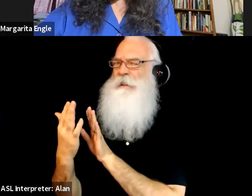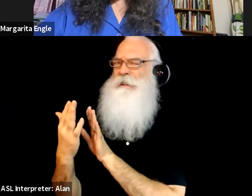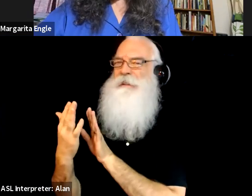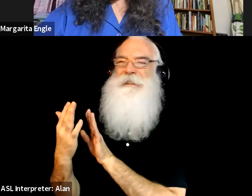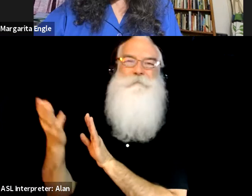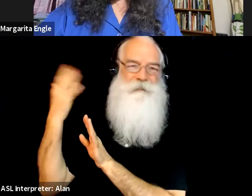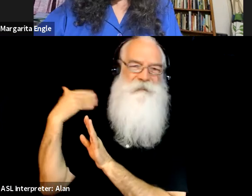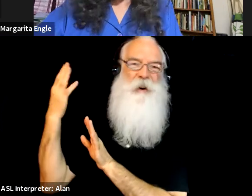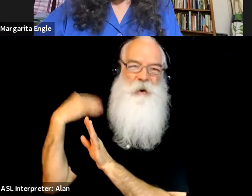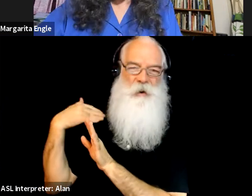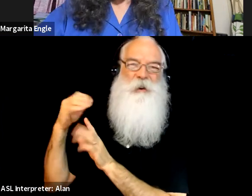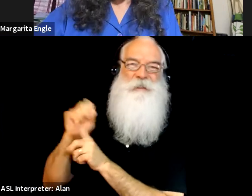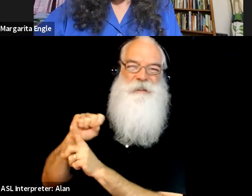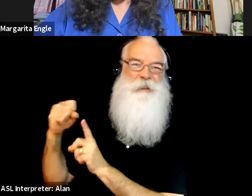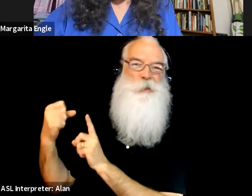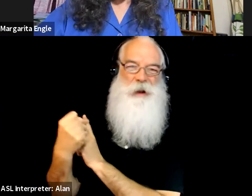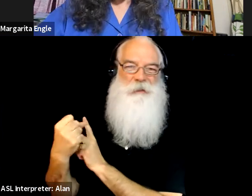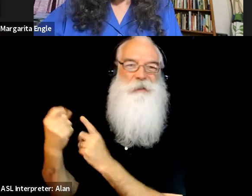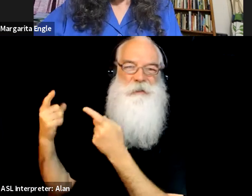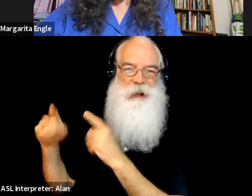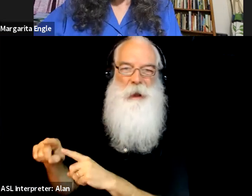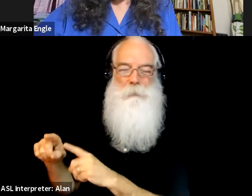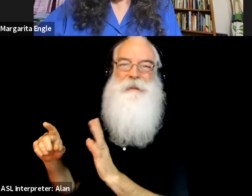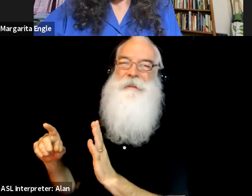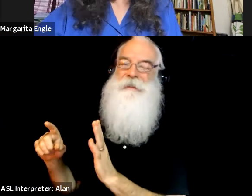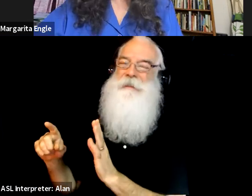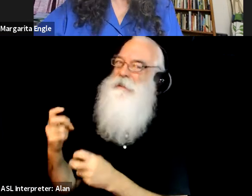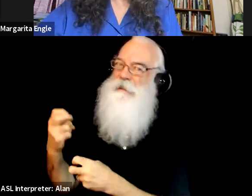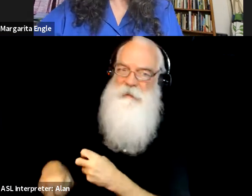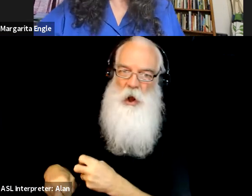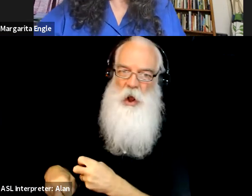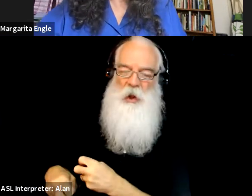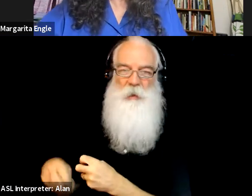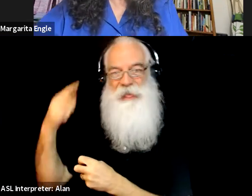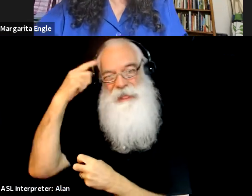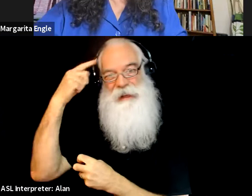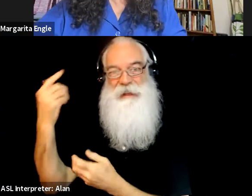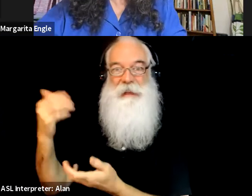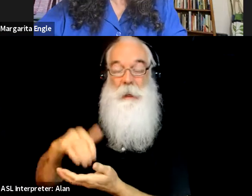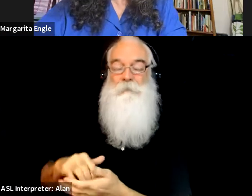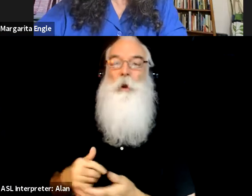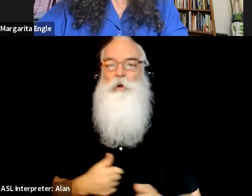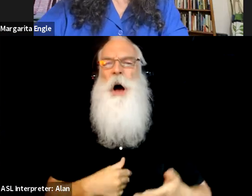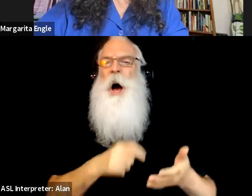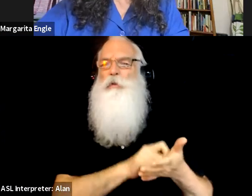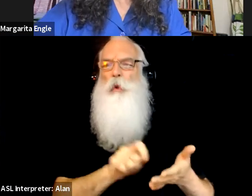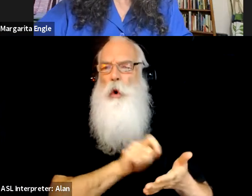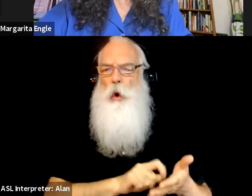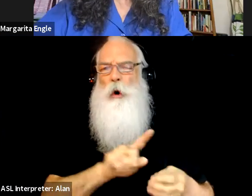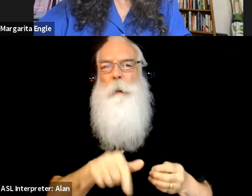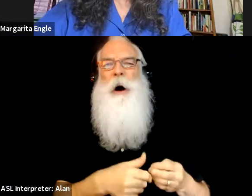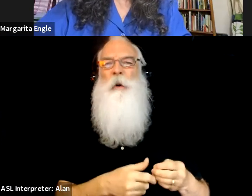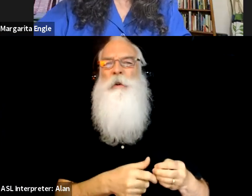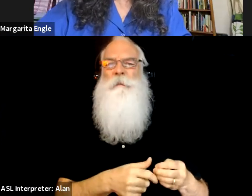I had written about the special period and the hunger one